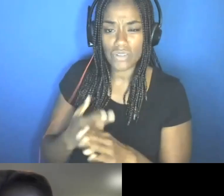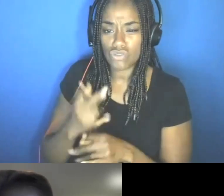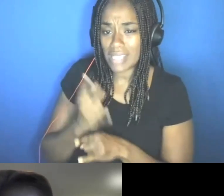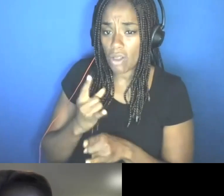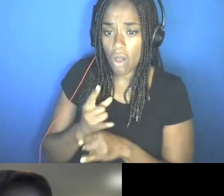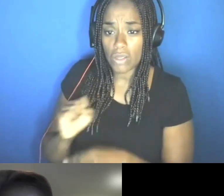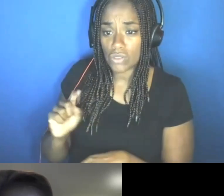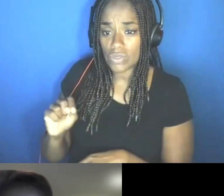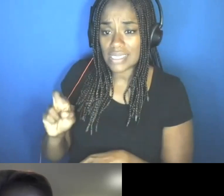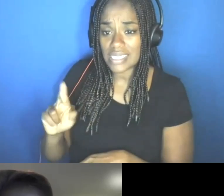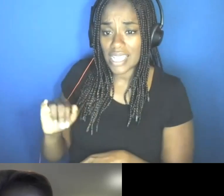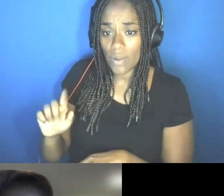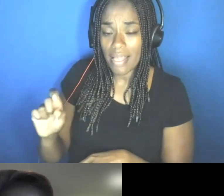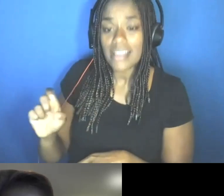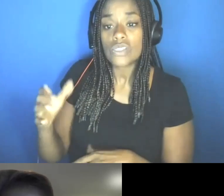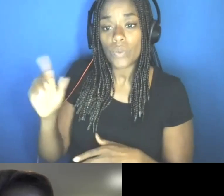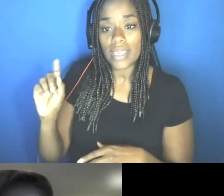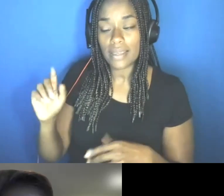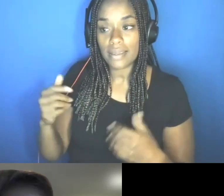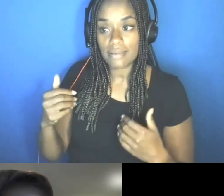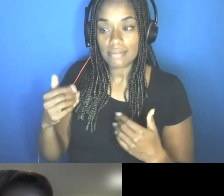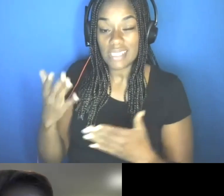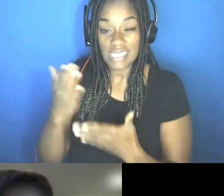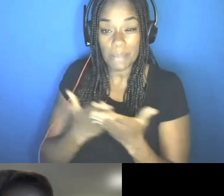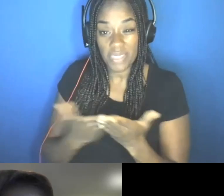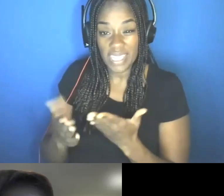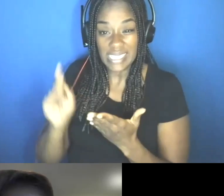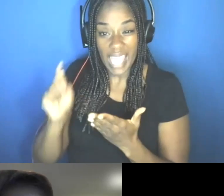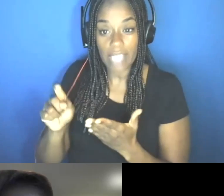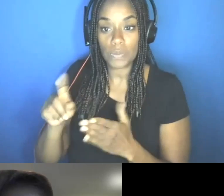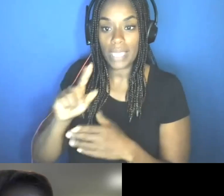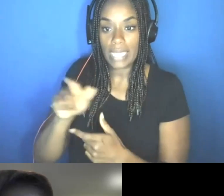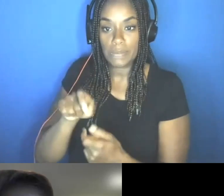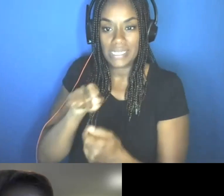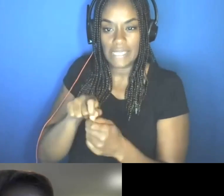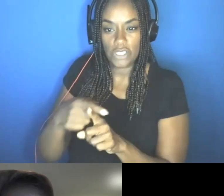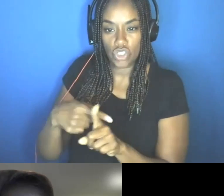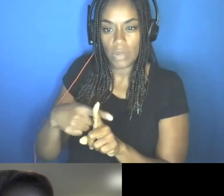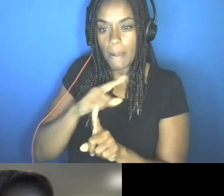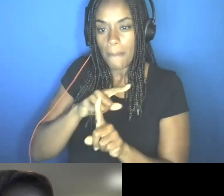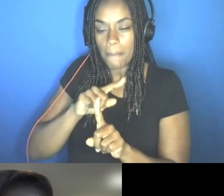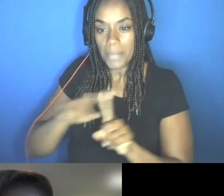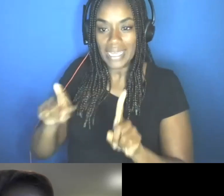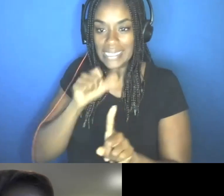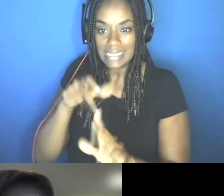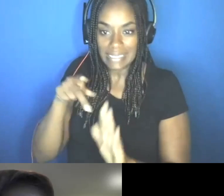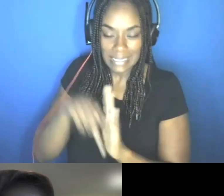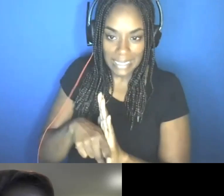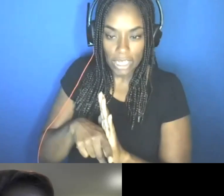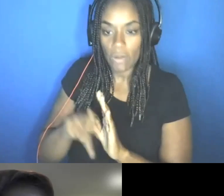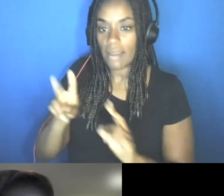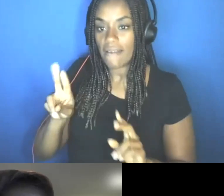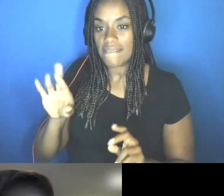We had to get things at a certain temperature. They would clean, but they didn't kill viruses. That was my, really my specific is that they were for bacteria